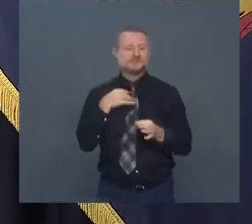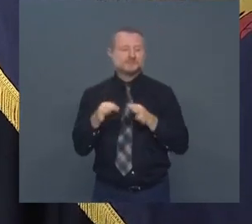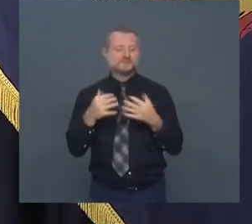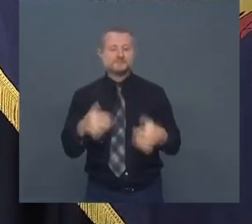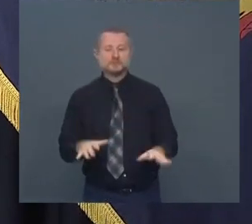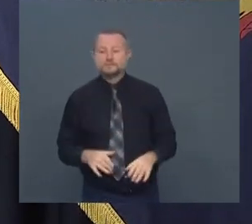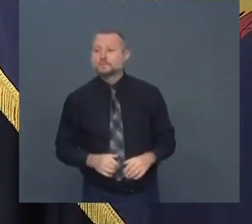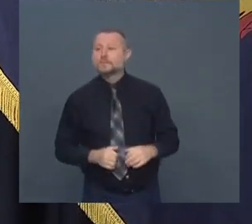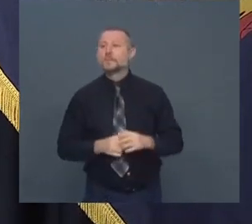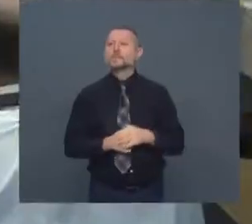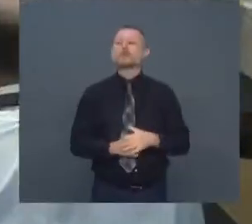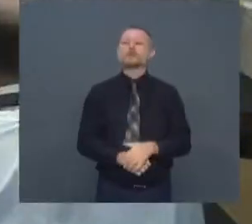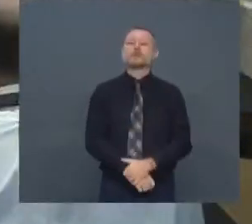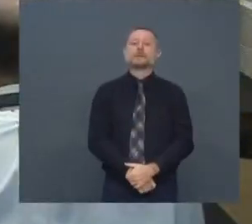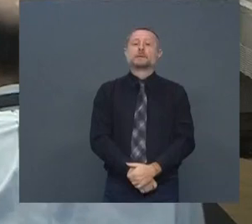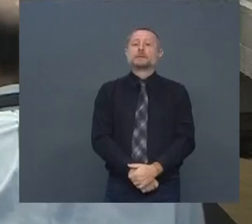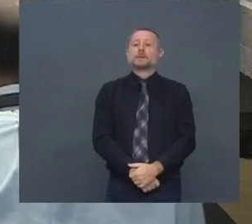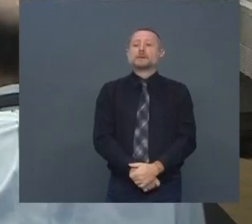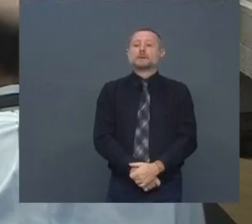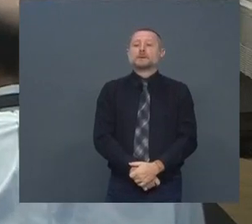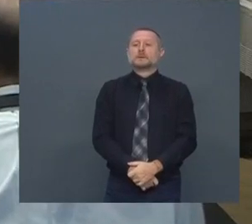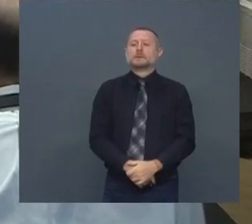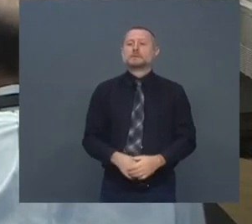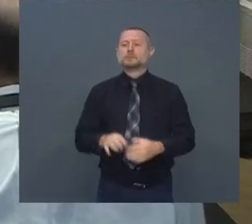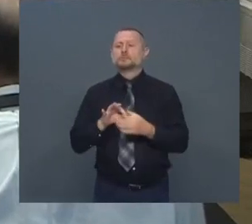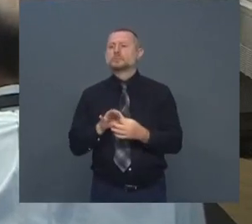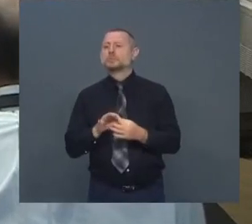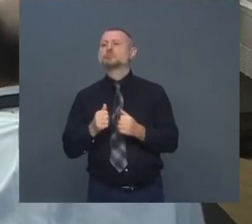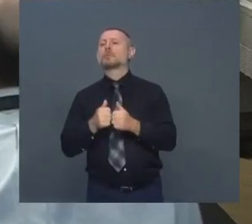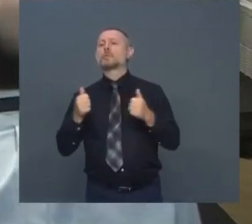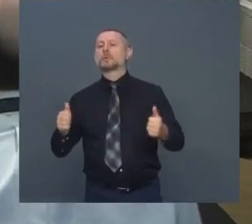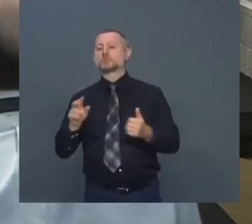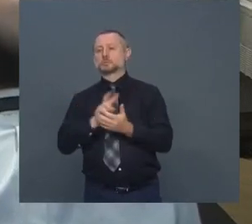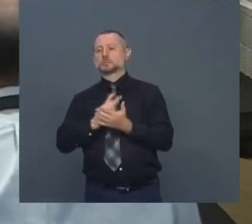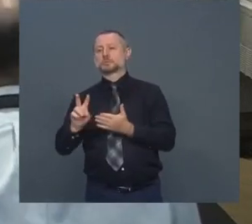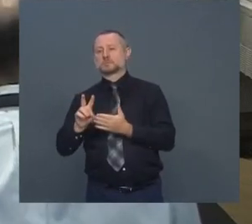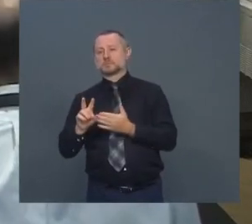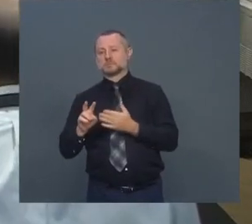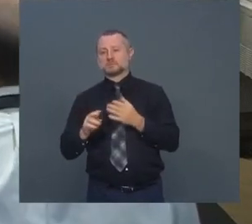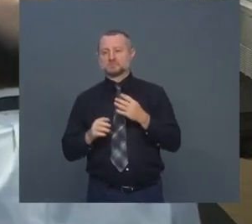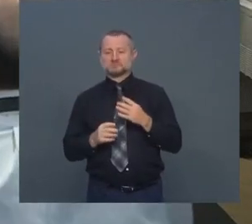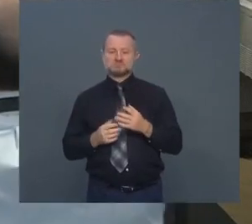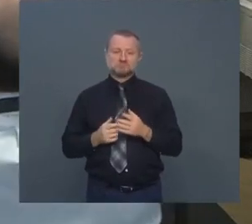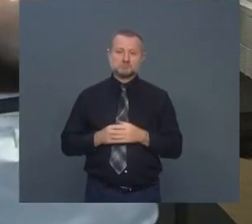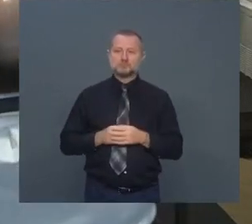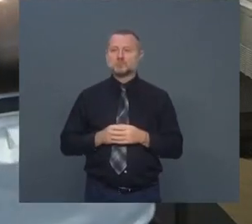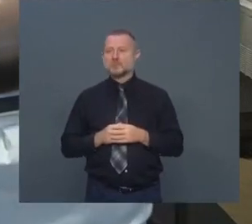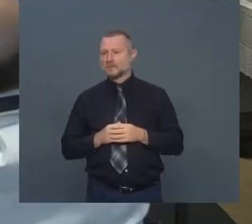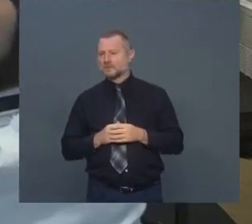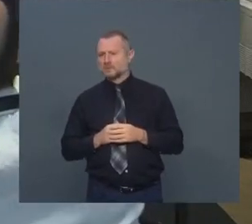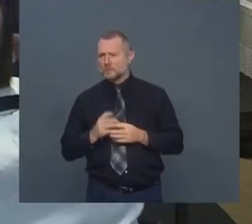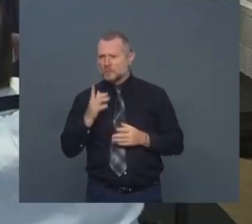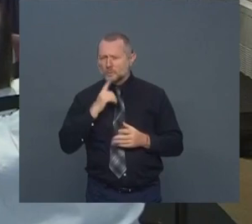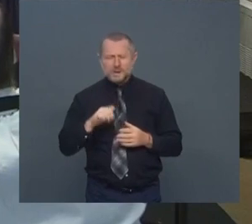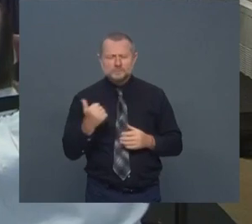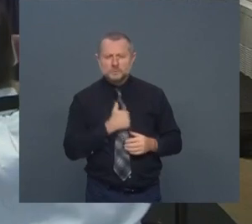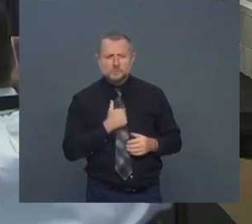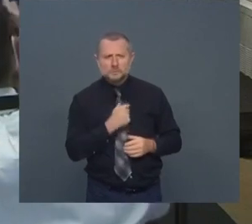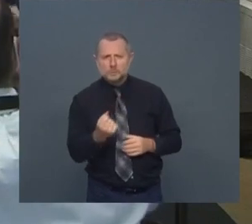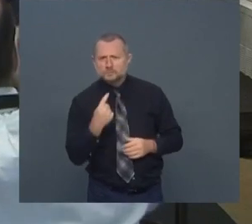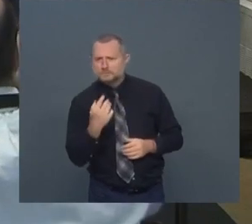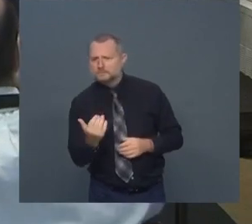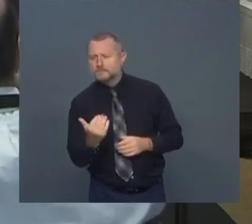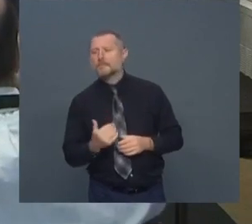what did we say on the remote two weeks I'm sorry what was your other question question